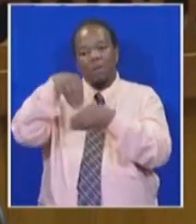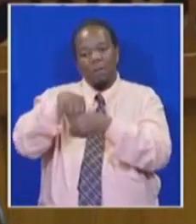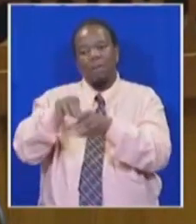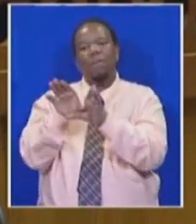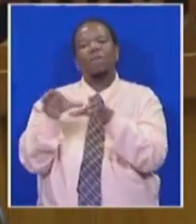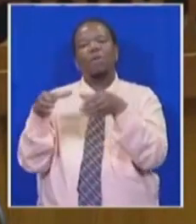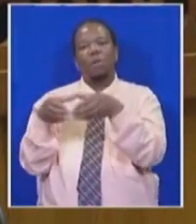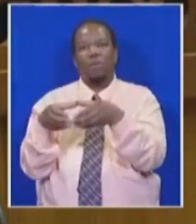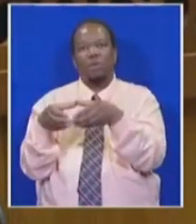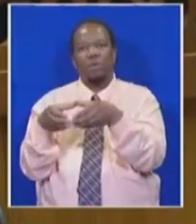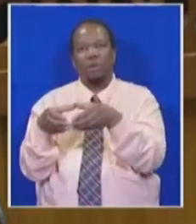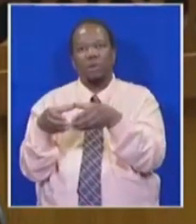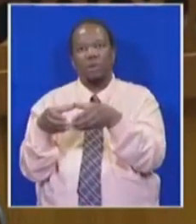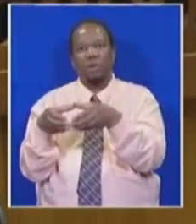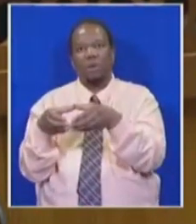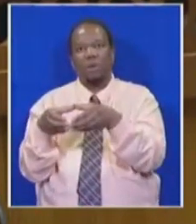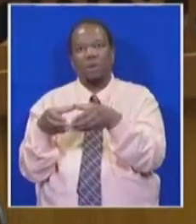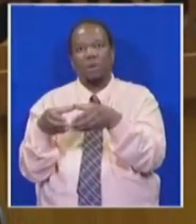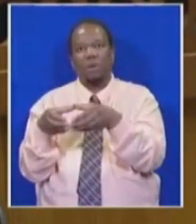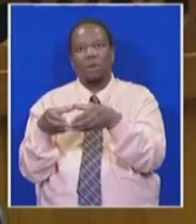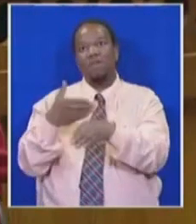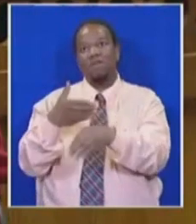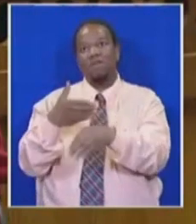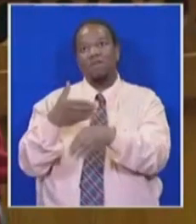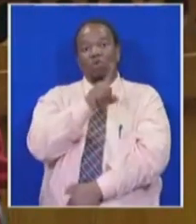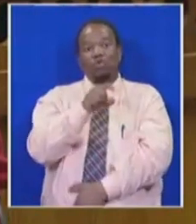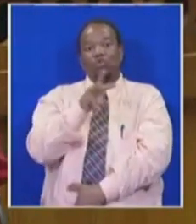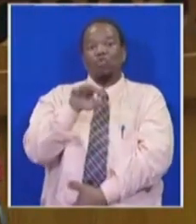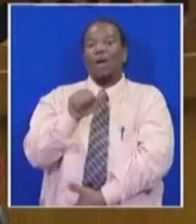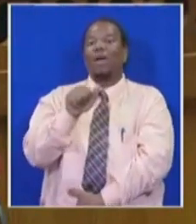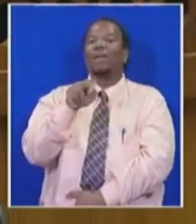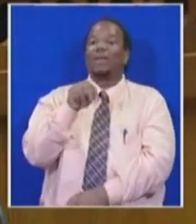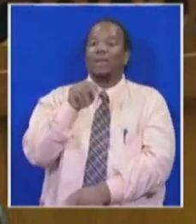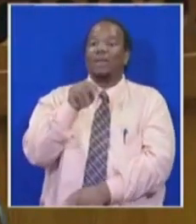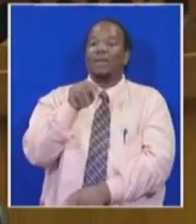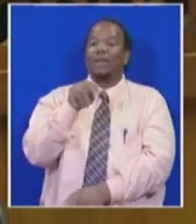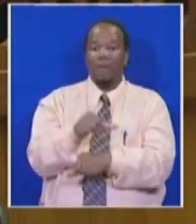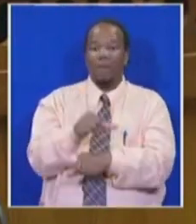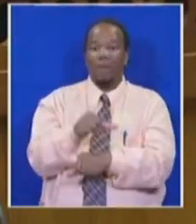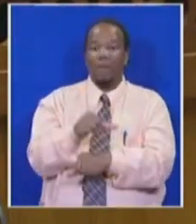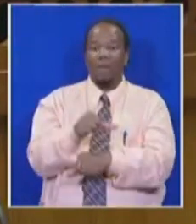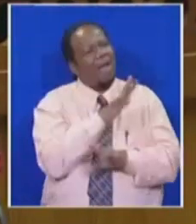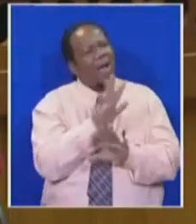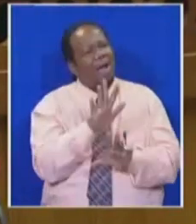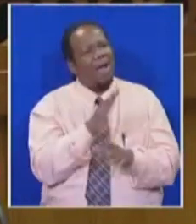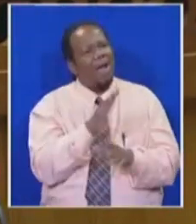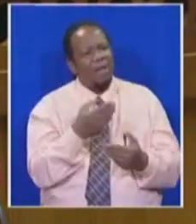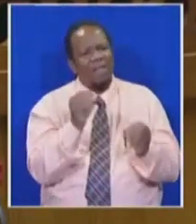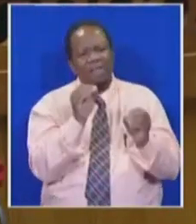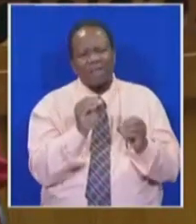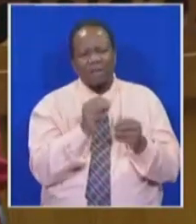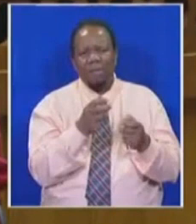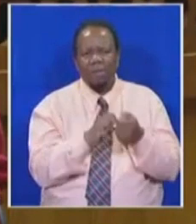that say that before Zohane arrived here, which say that there is nothing unconstitutional with